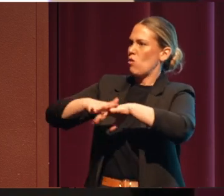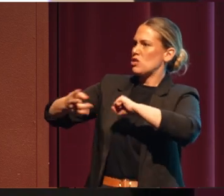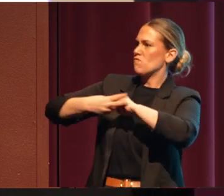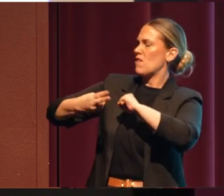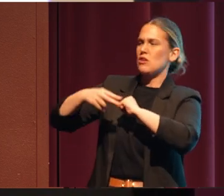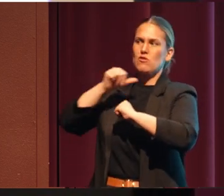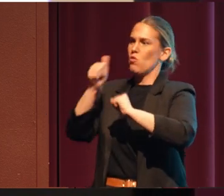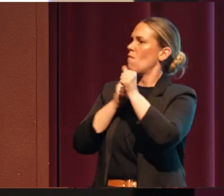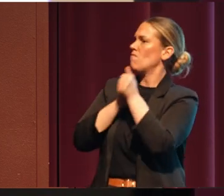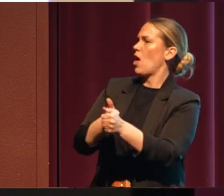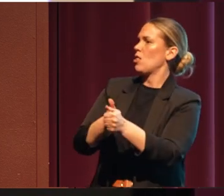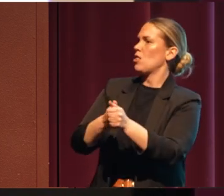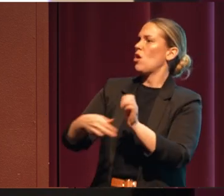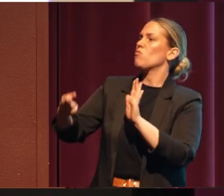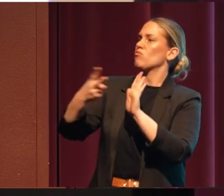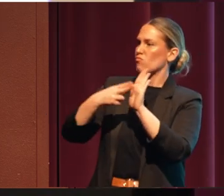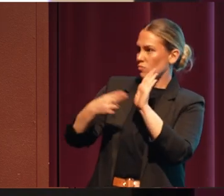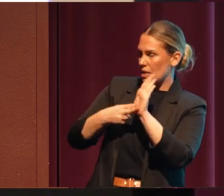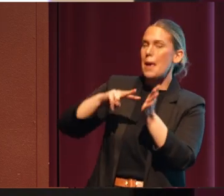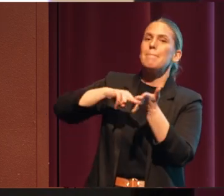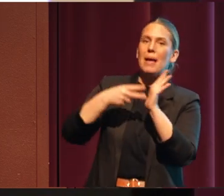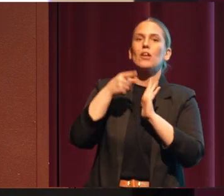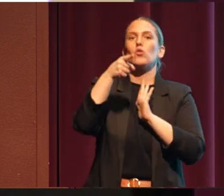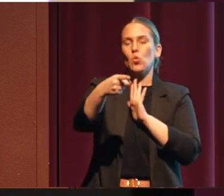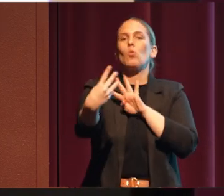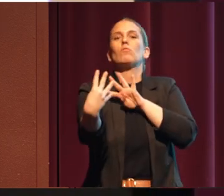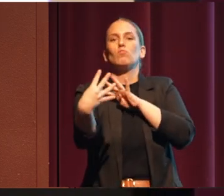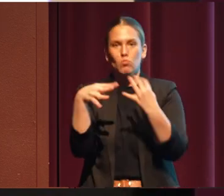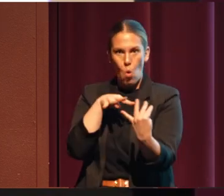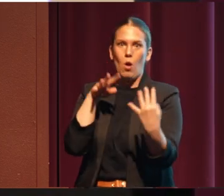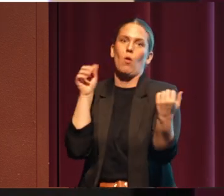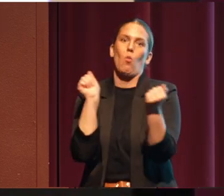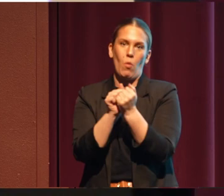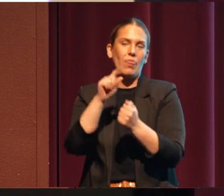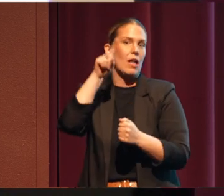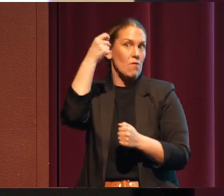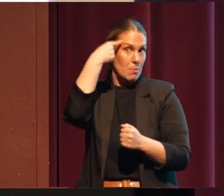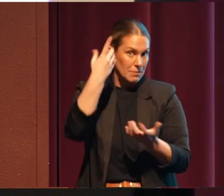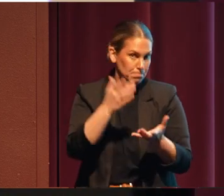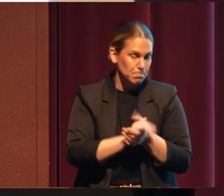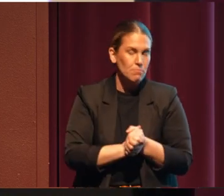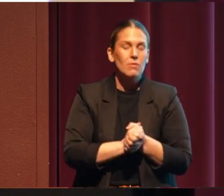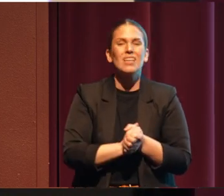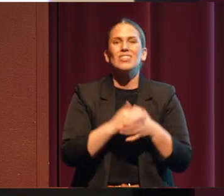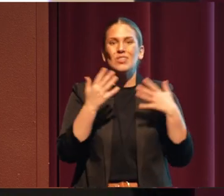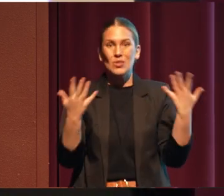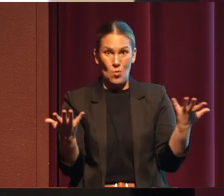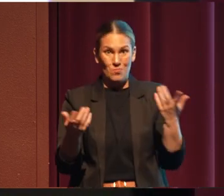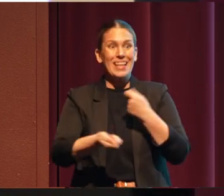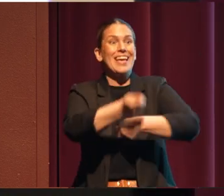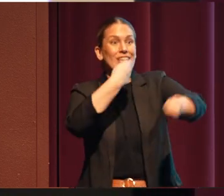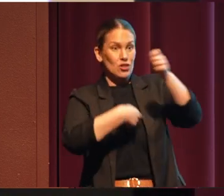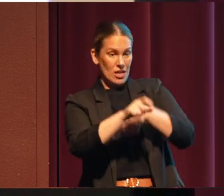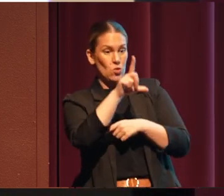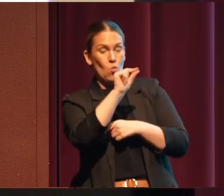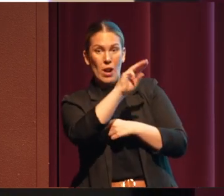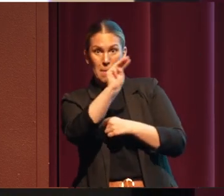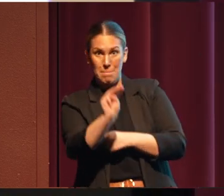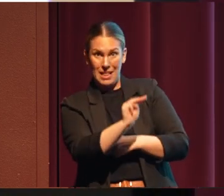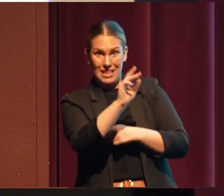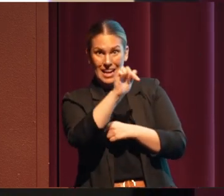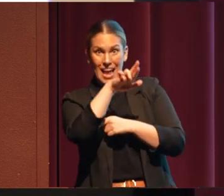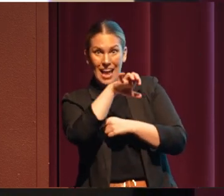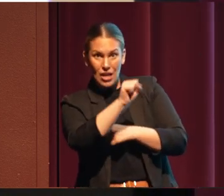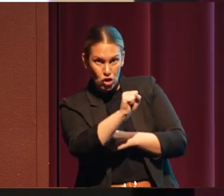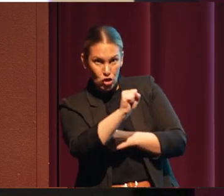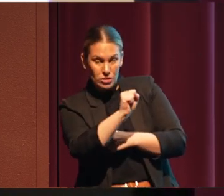you were at war with the federal government. So in exchange for that 20 million acres, the federal government gave us